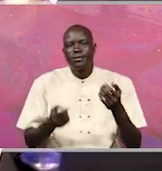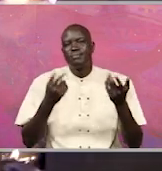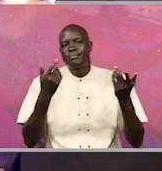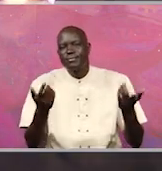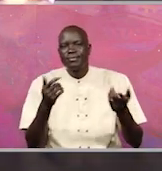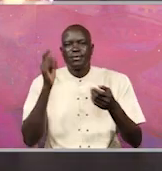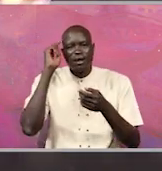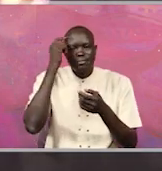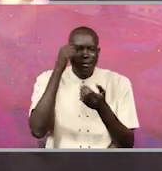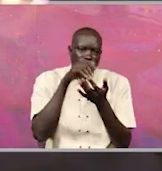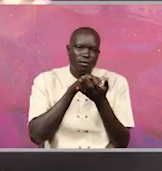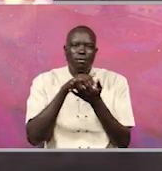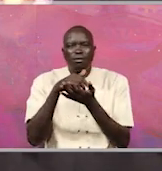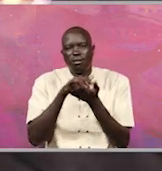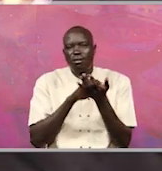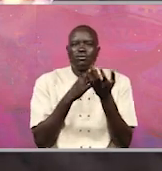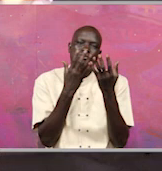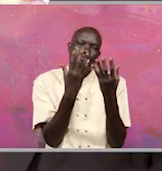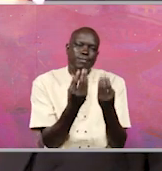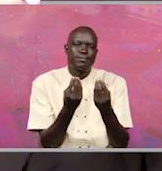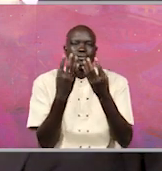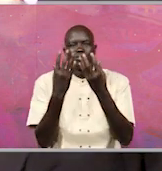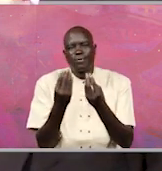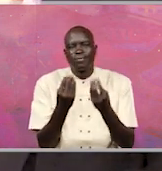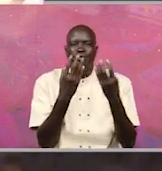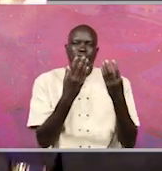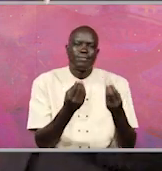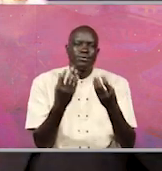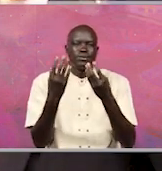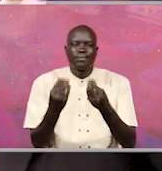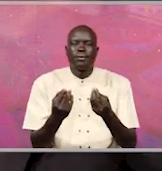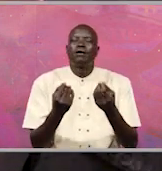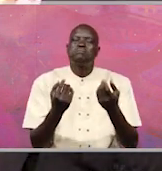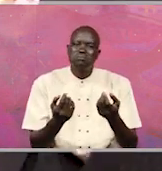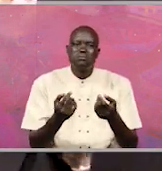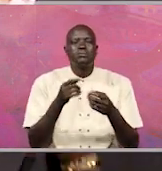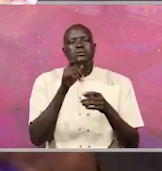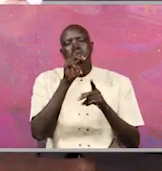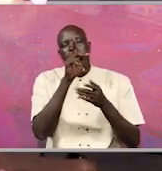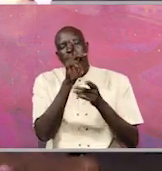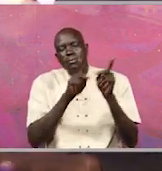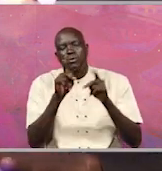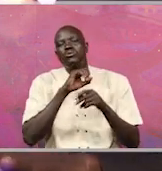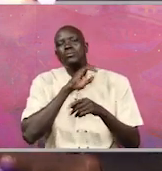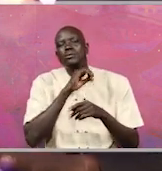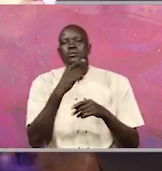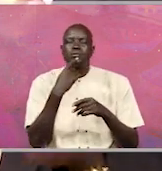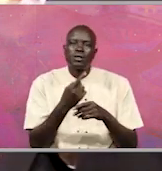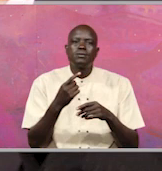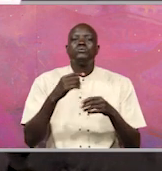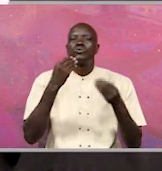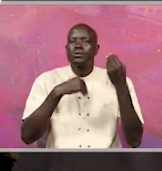corruption with very soft hands and that we were treating corruption cases